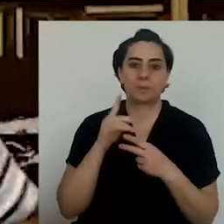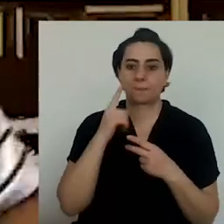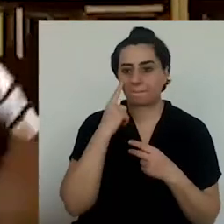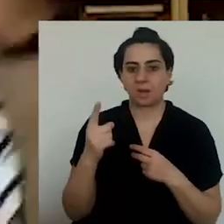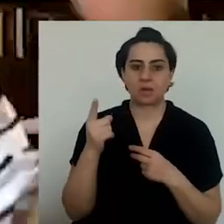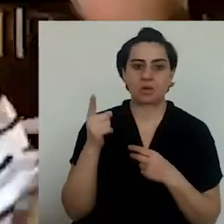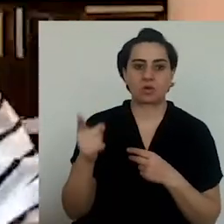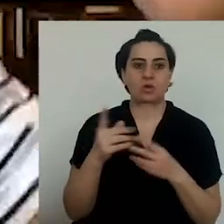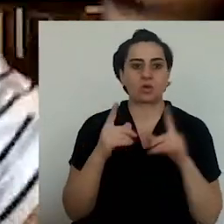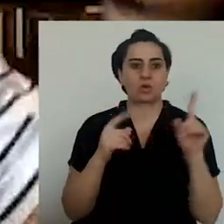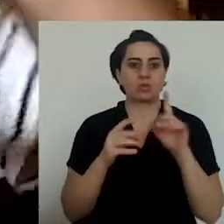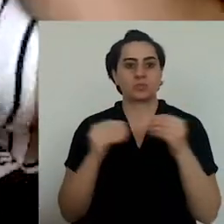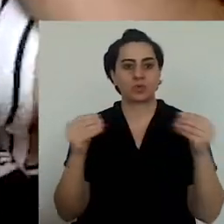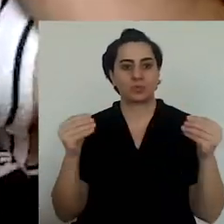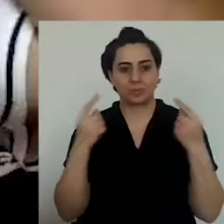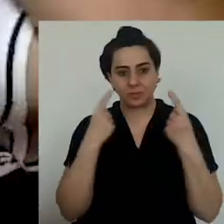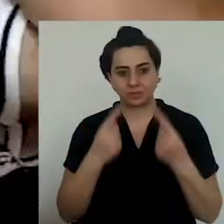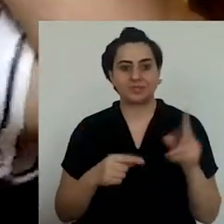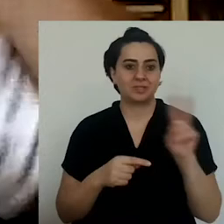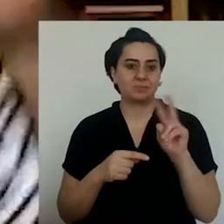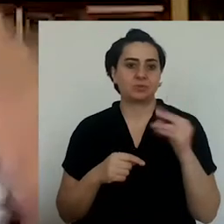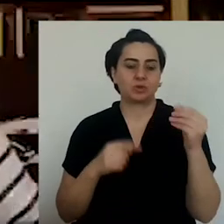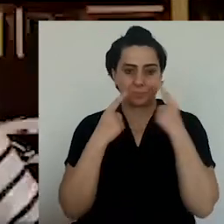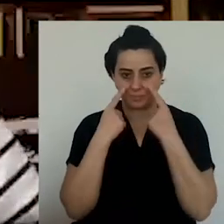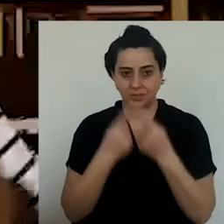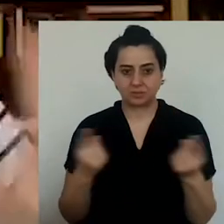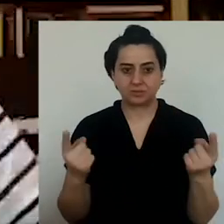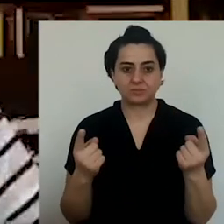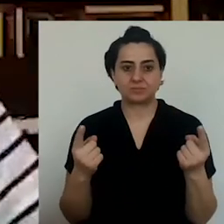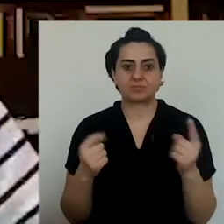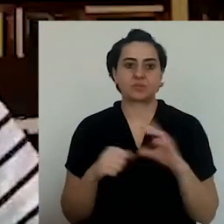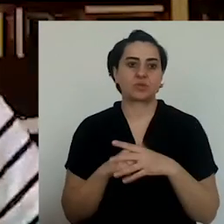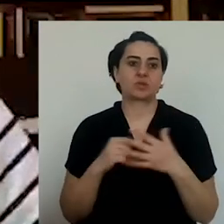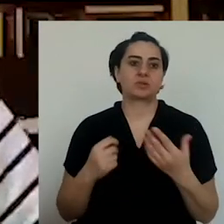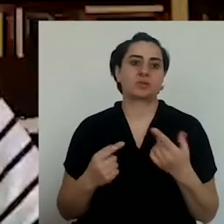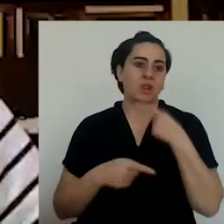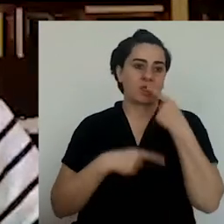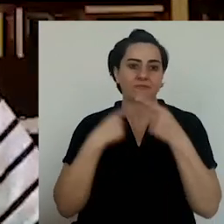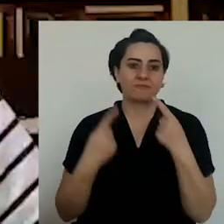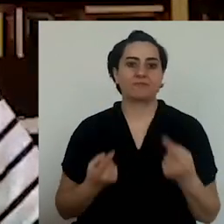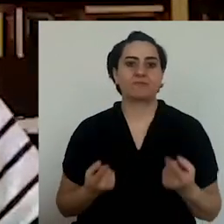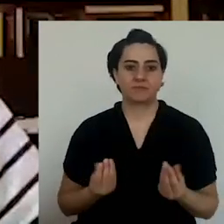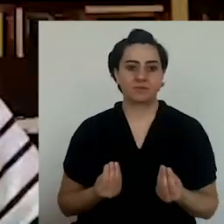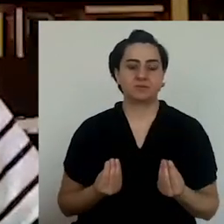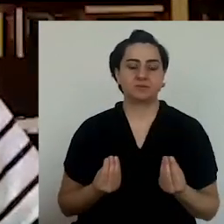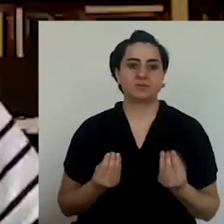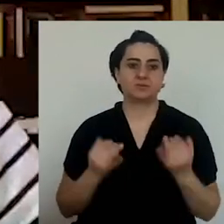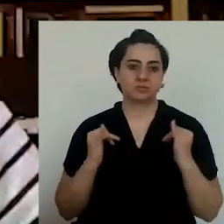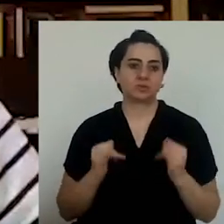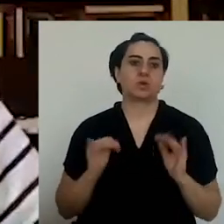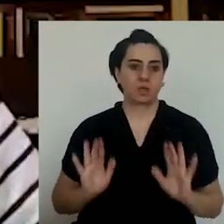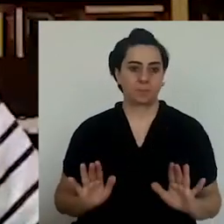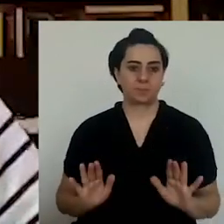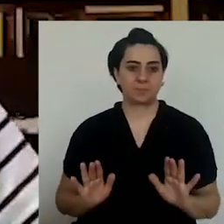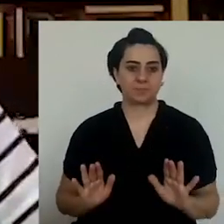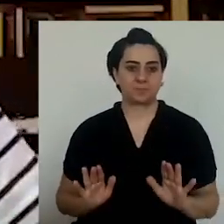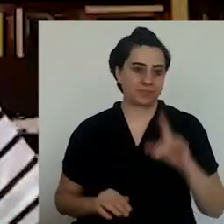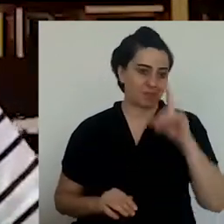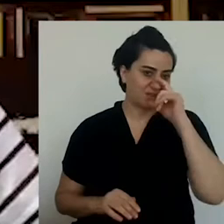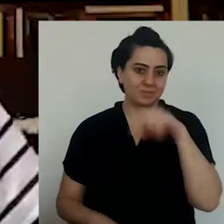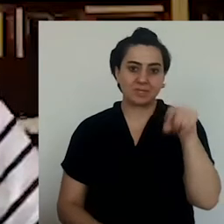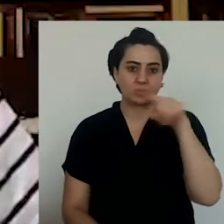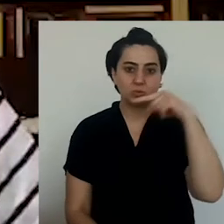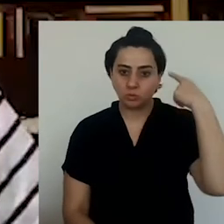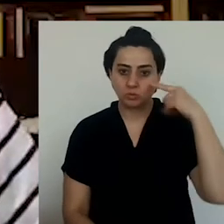saying the same things again. They would say, for example, Syrians are coming in. There are so many Syrians coming in, 5 million of them, 10